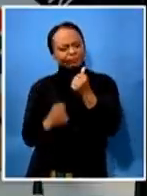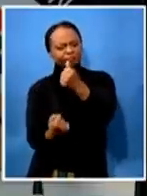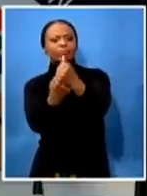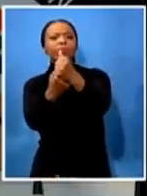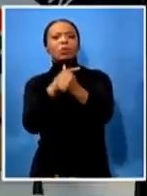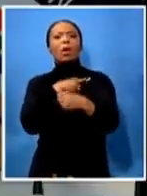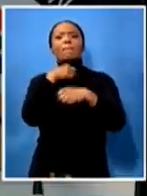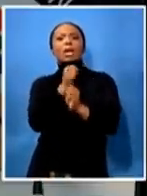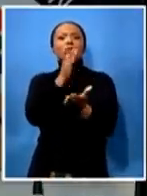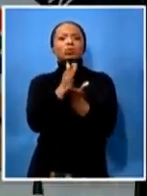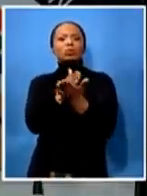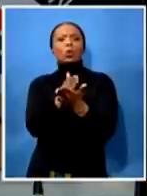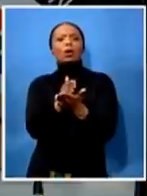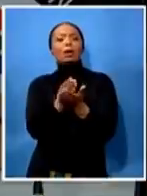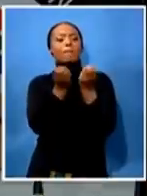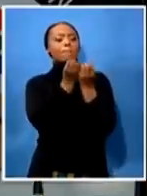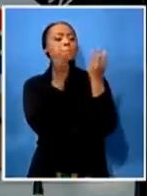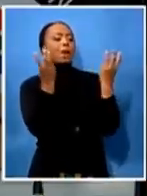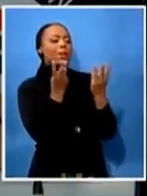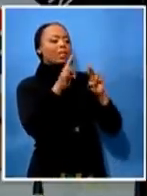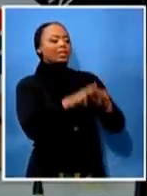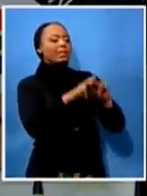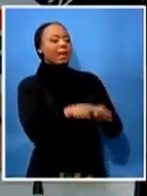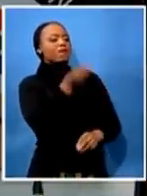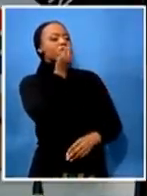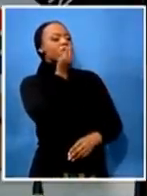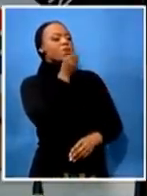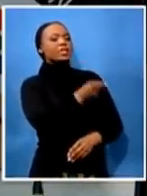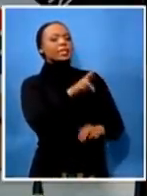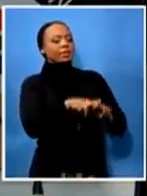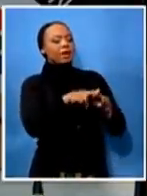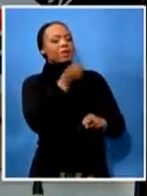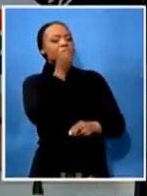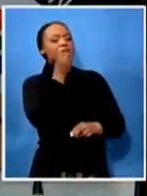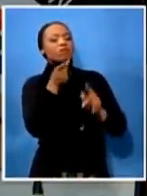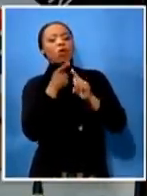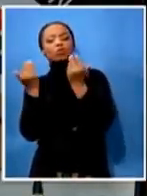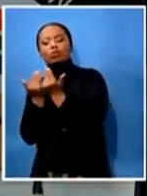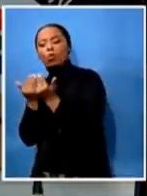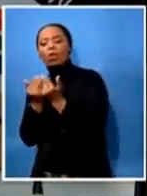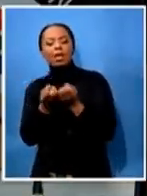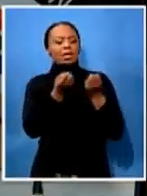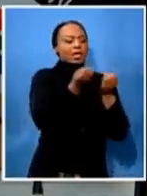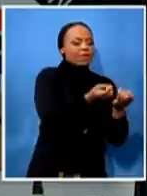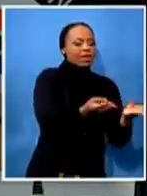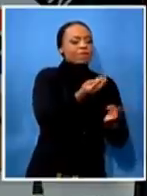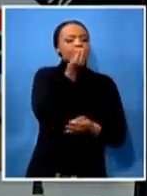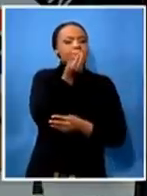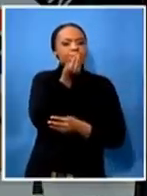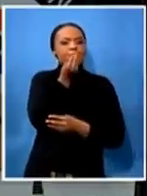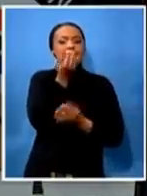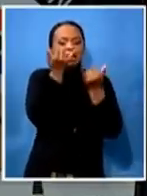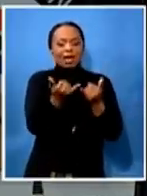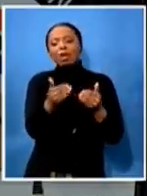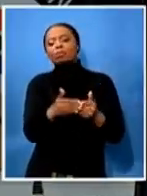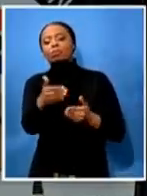food that they find they get saved at school are now actually given something to live and survive now that